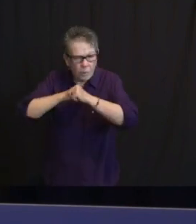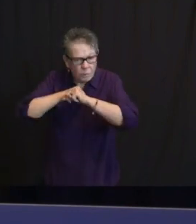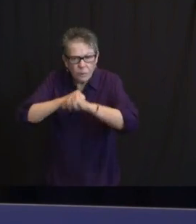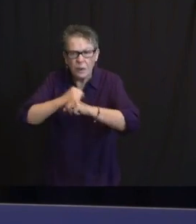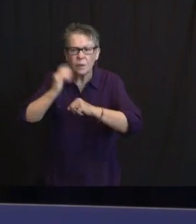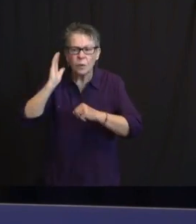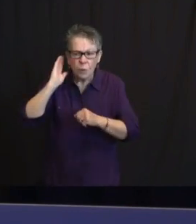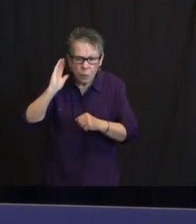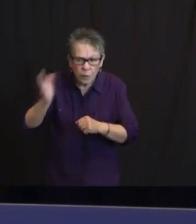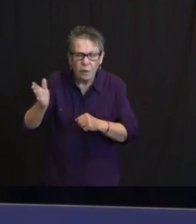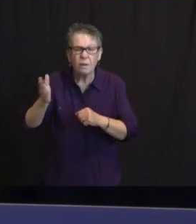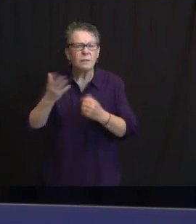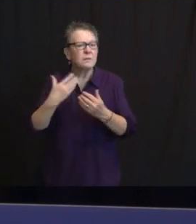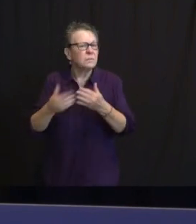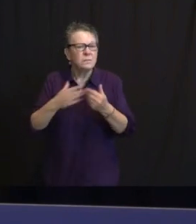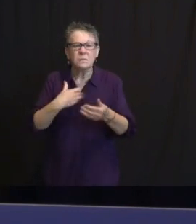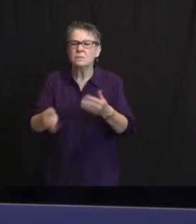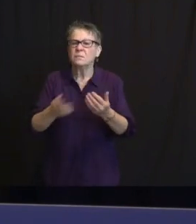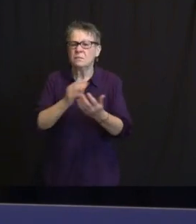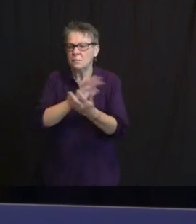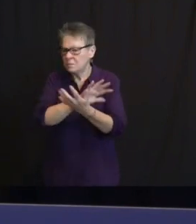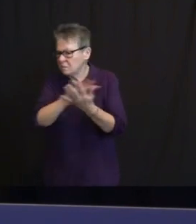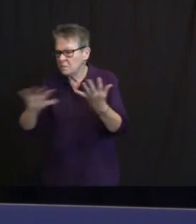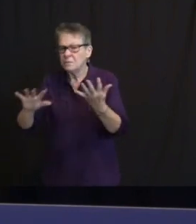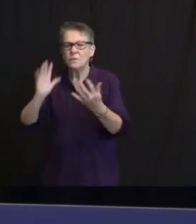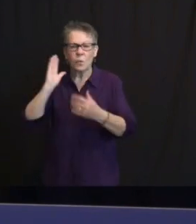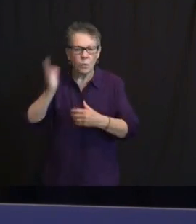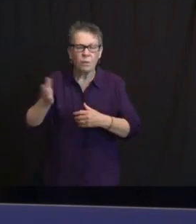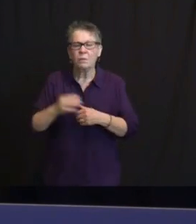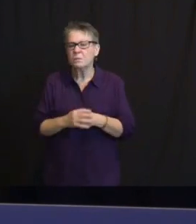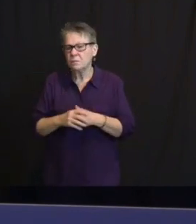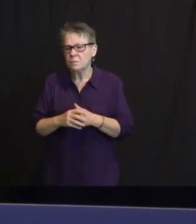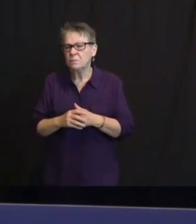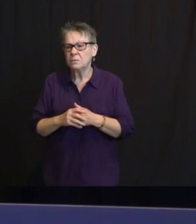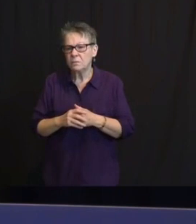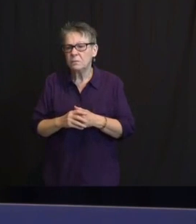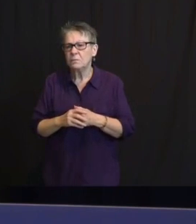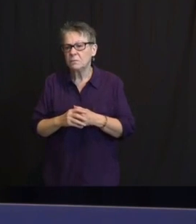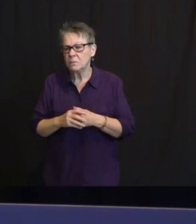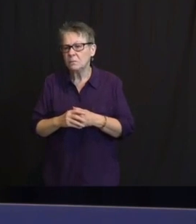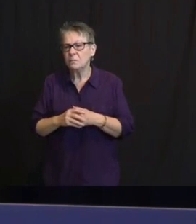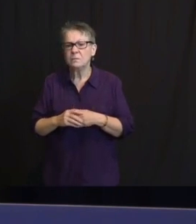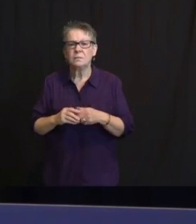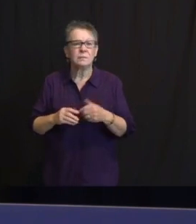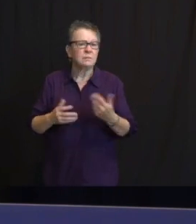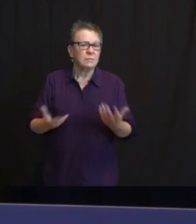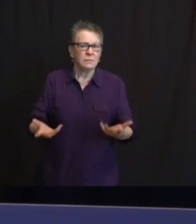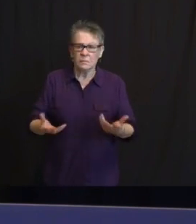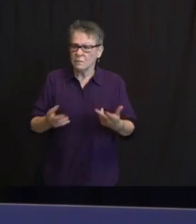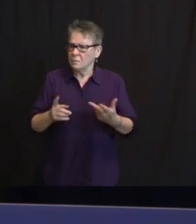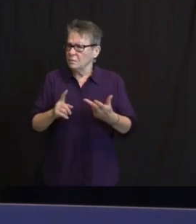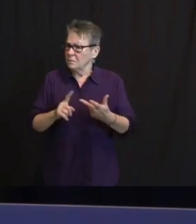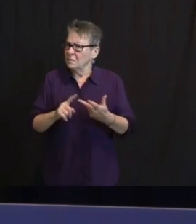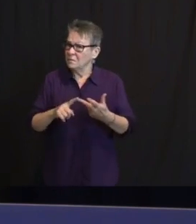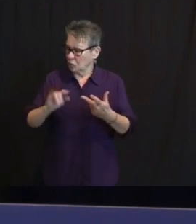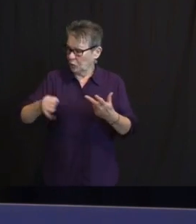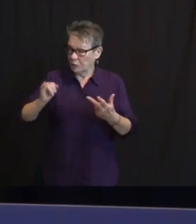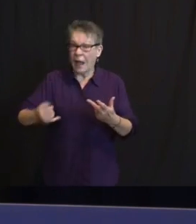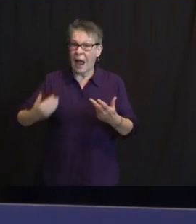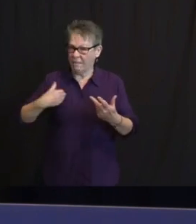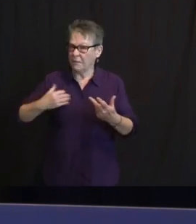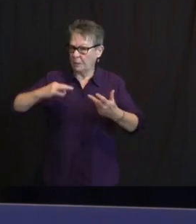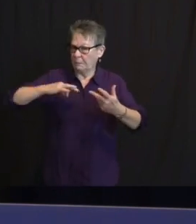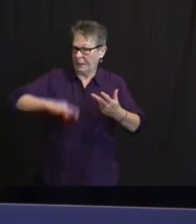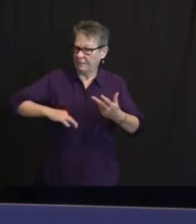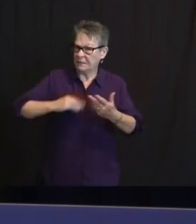CONDITIONS. AS WE HAVE DISCUSSED BEFORE, THE J&J VACCINE HAS SOME LOGISTICAL BENEFITS. THIS VACCINE